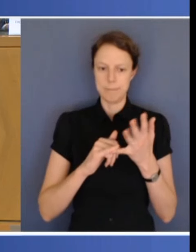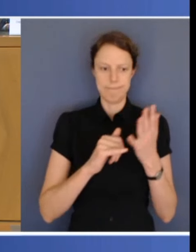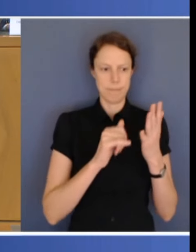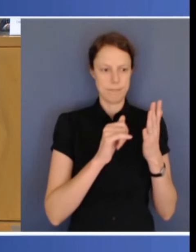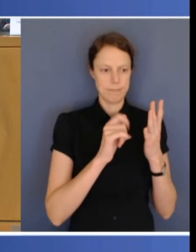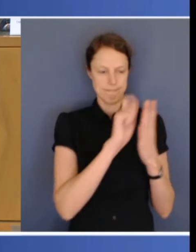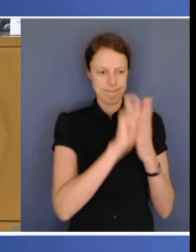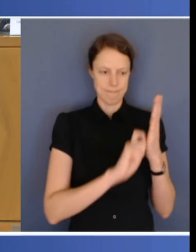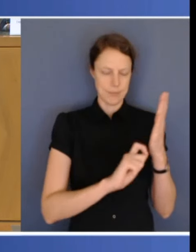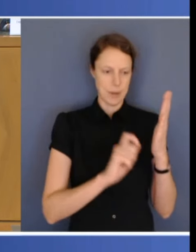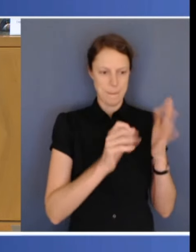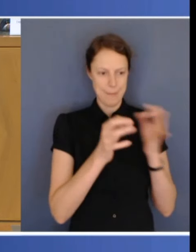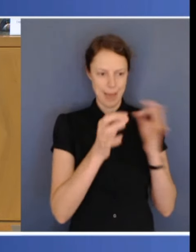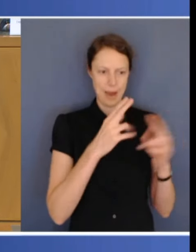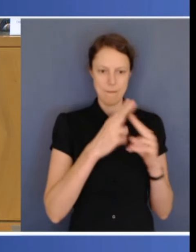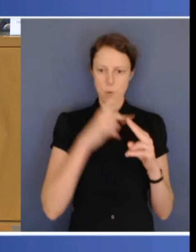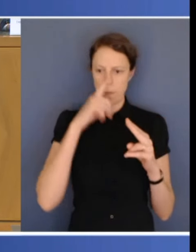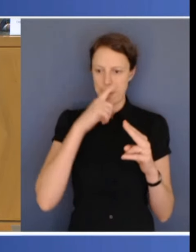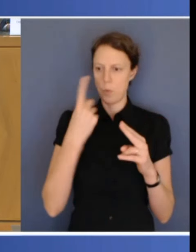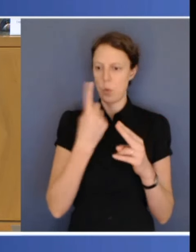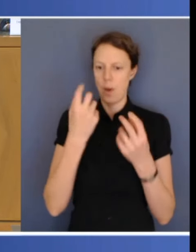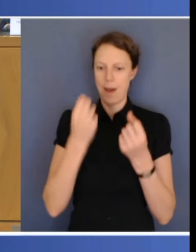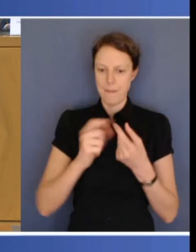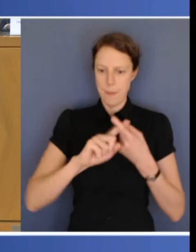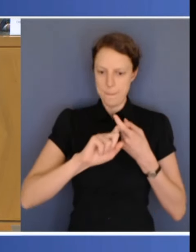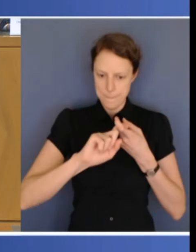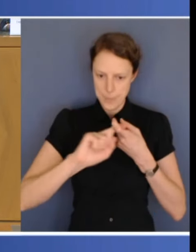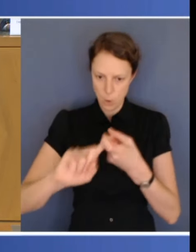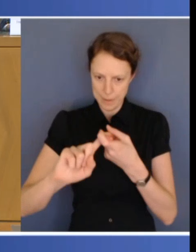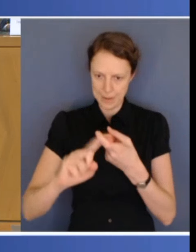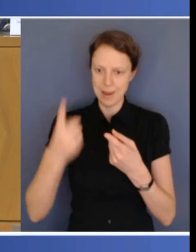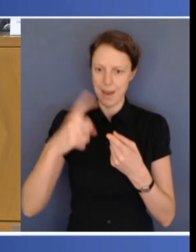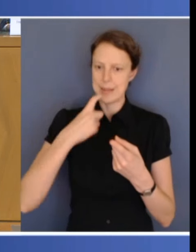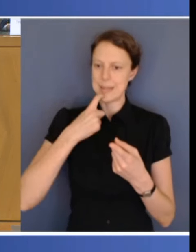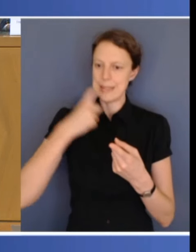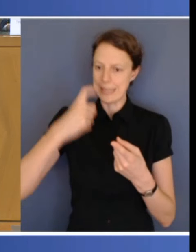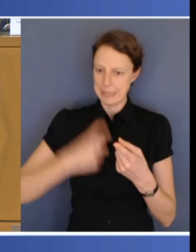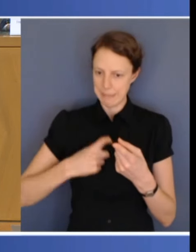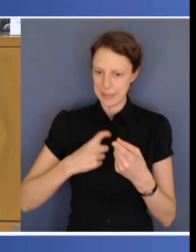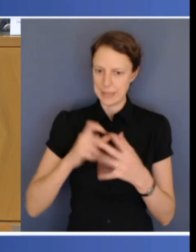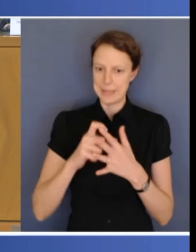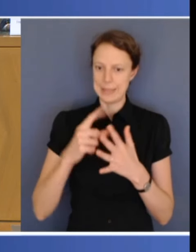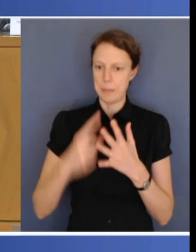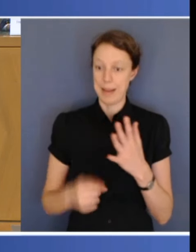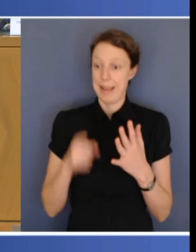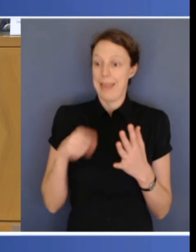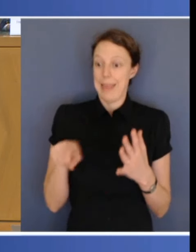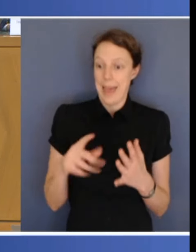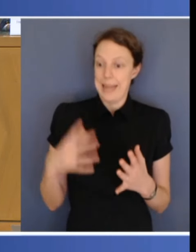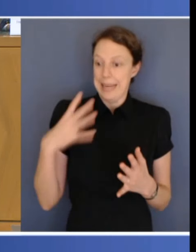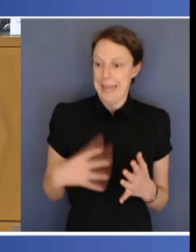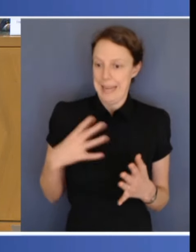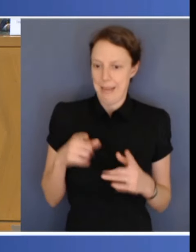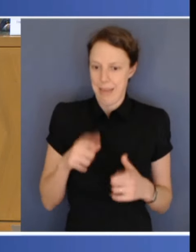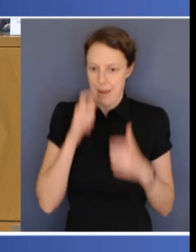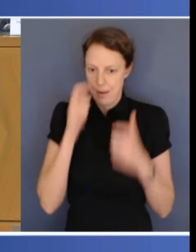They need that care. They need that care desperately. But there